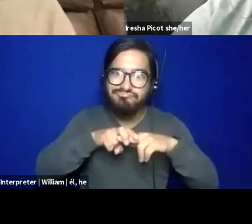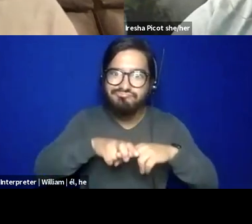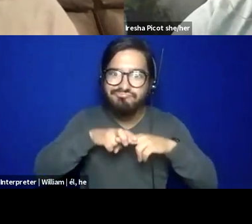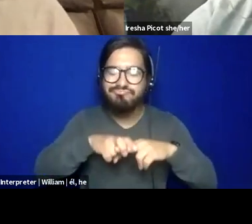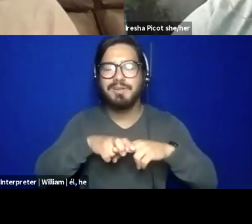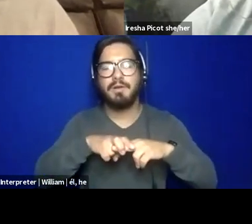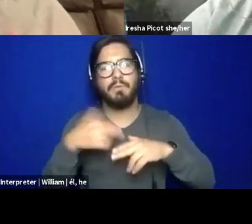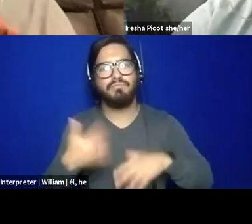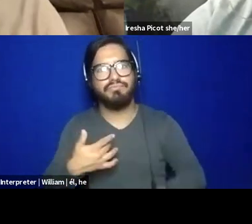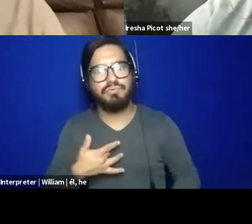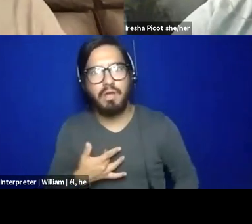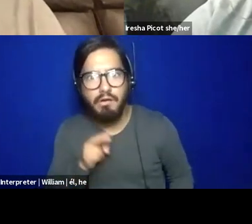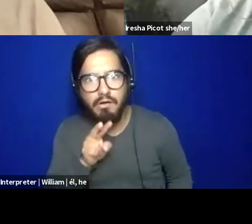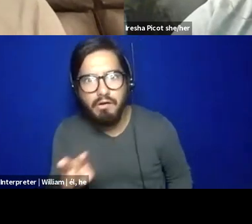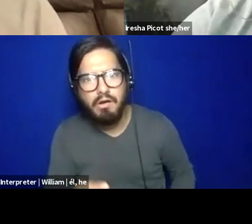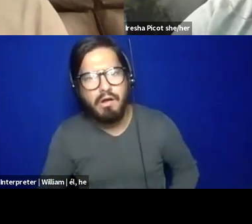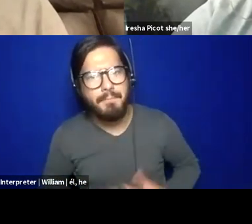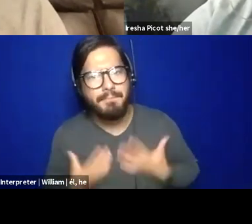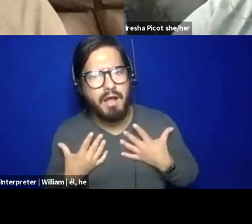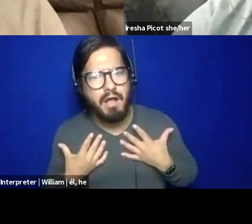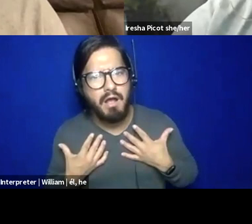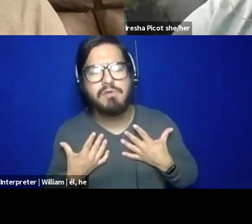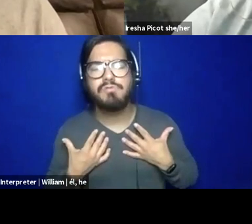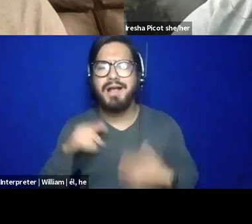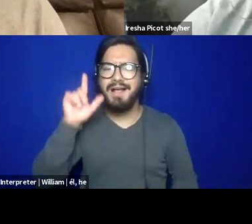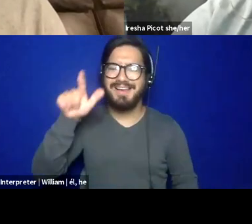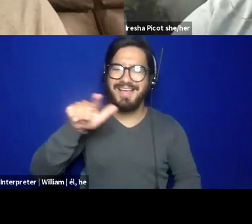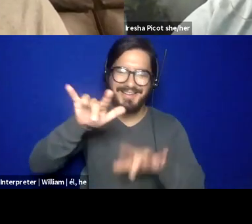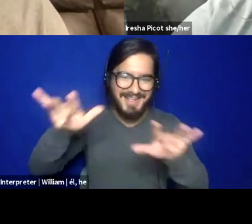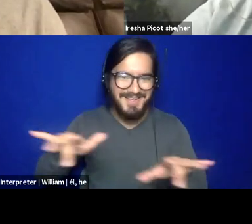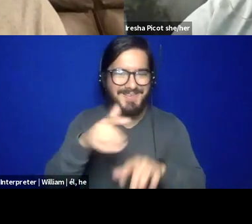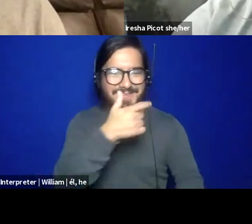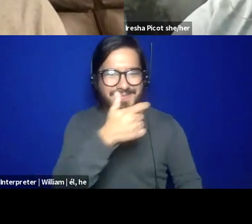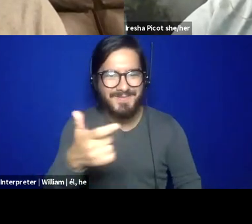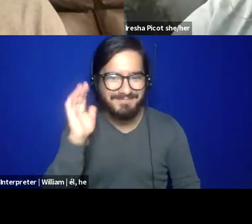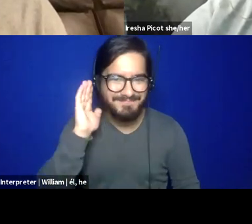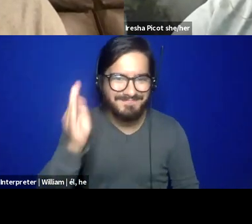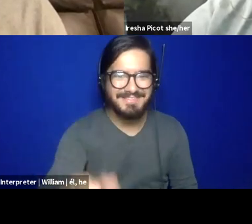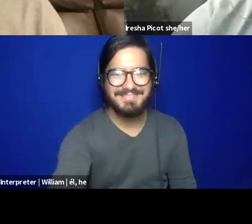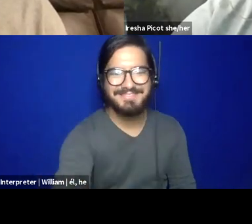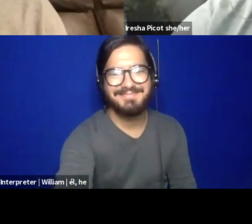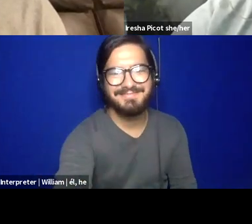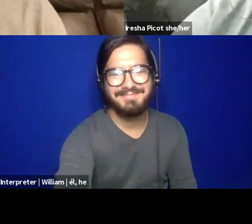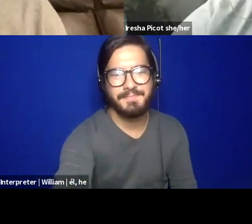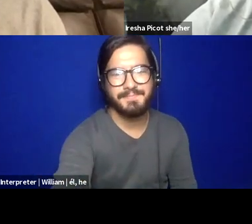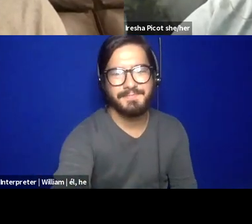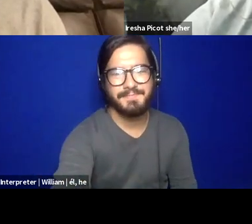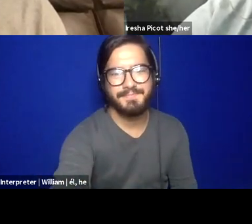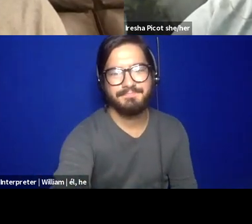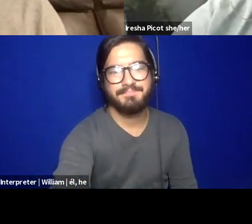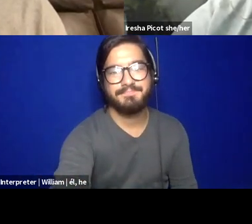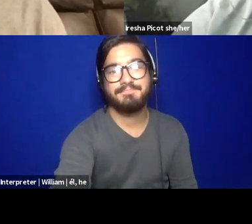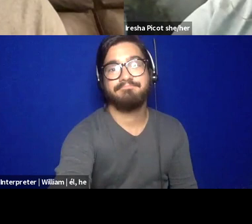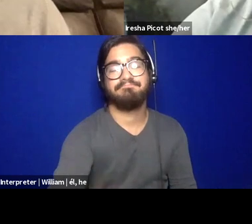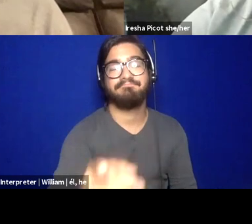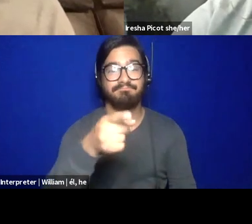incredibly inspired and as always, cannot wait to watch this, um, recording back. I, um, really want to encourage those of you who are still with